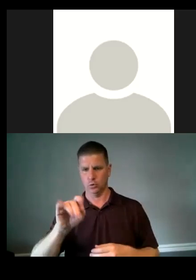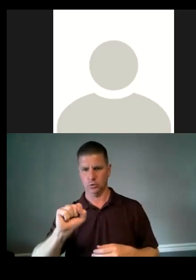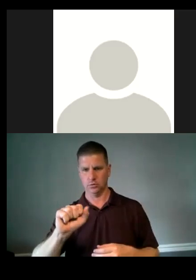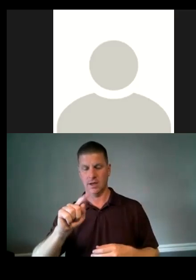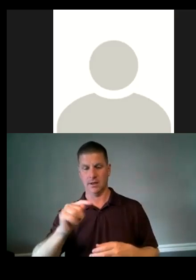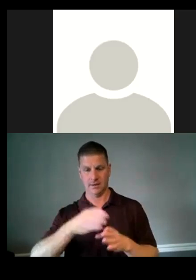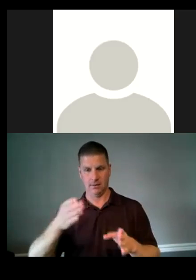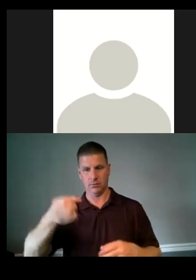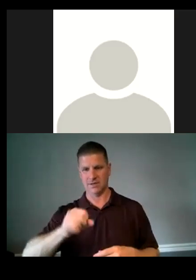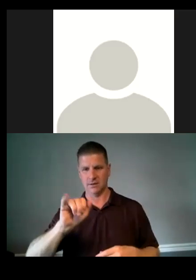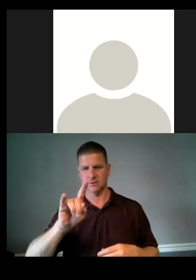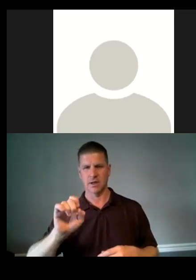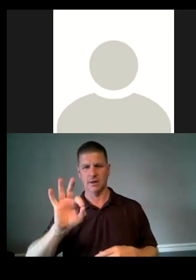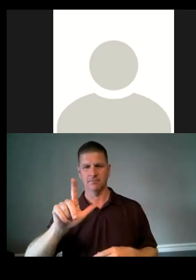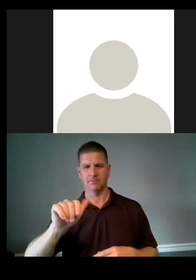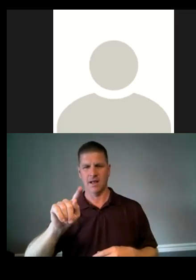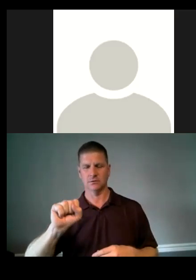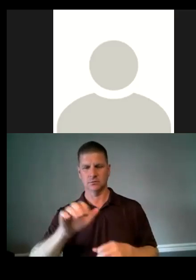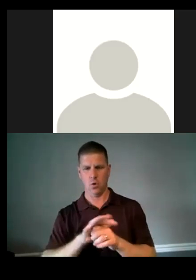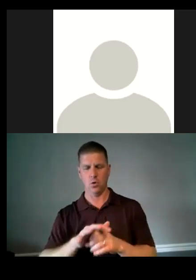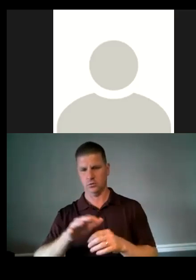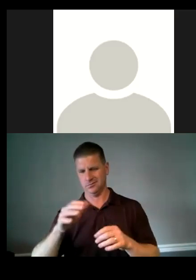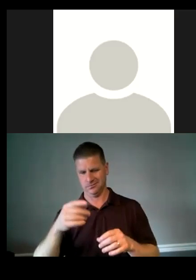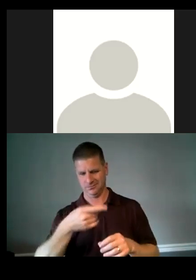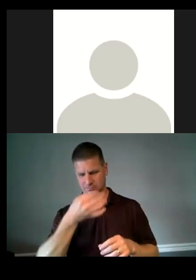Southside Flats property located down the street.